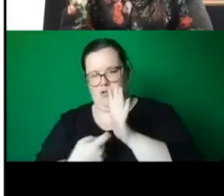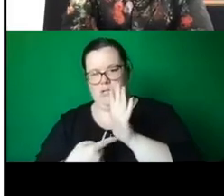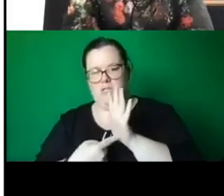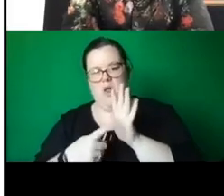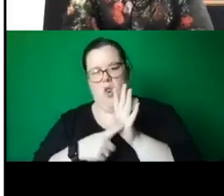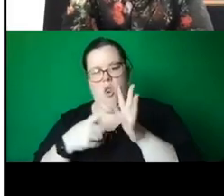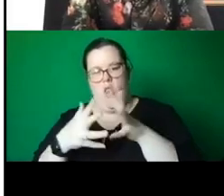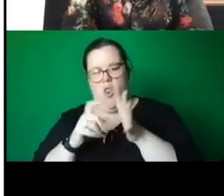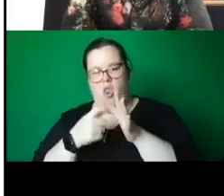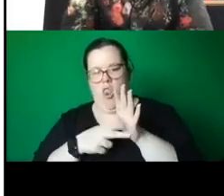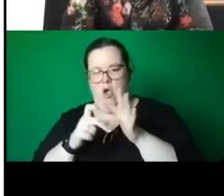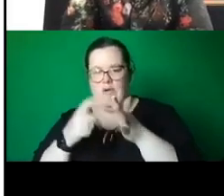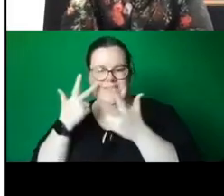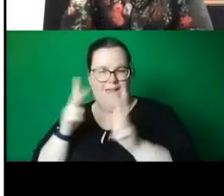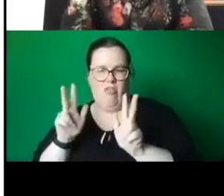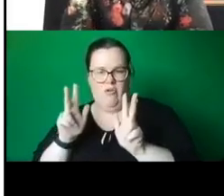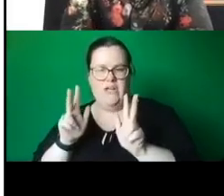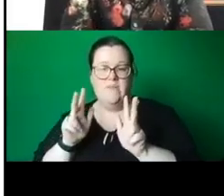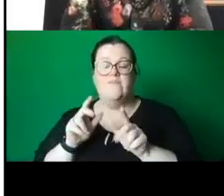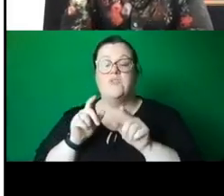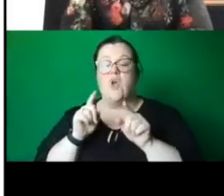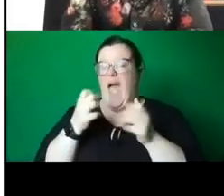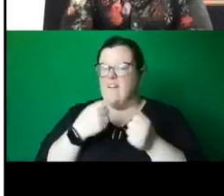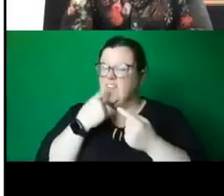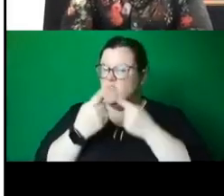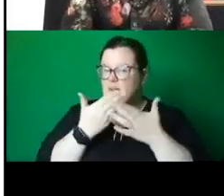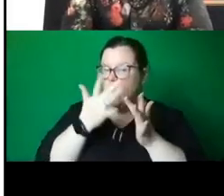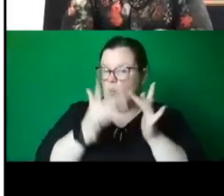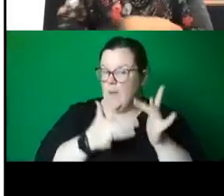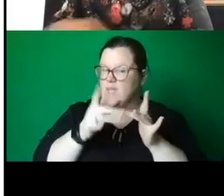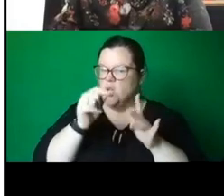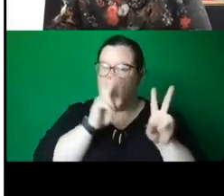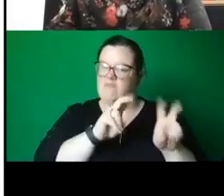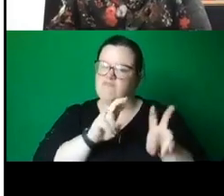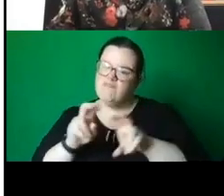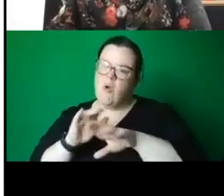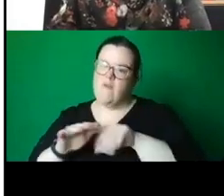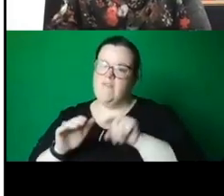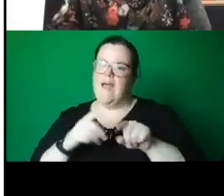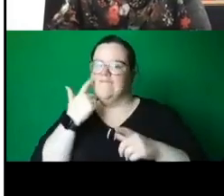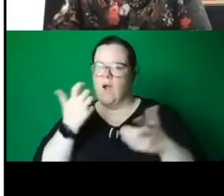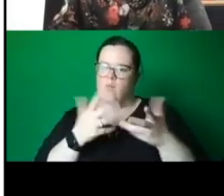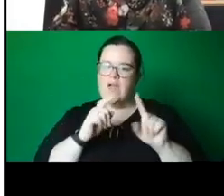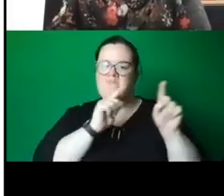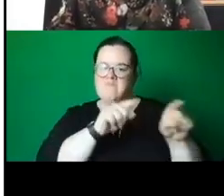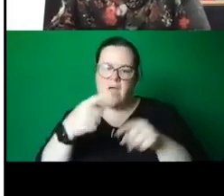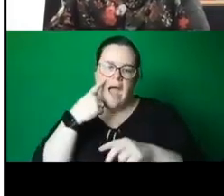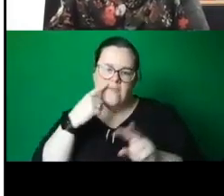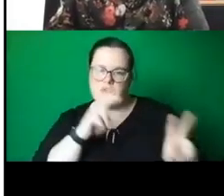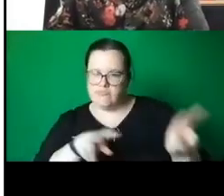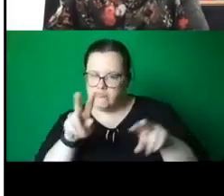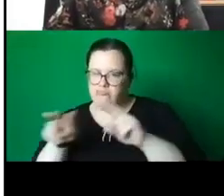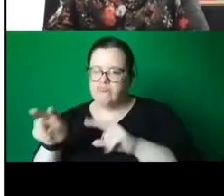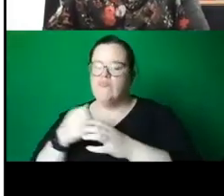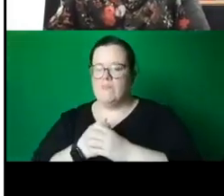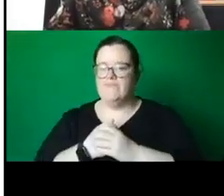those from appropriate websites, and next week, um, Lisa and Ioani will be talking about the project as part of